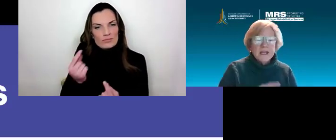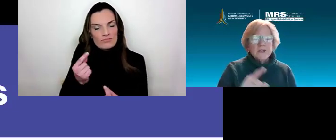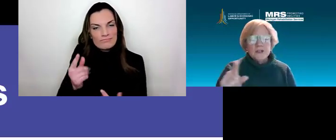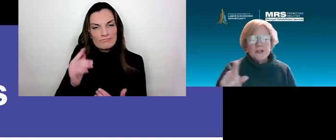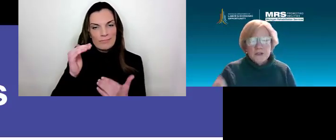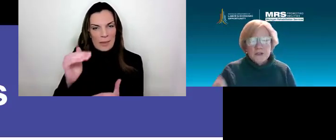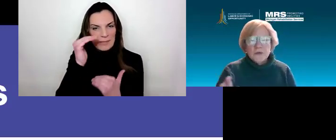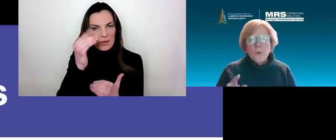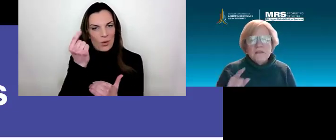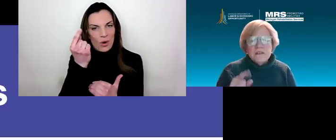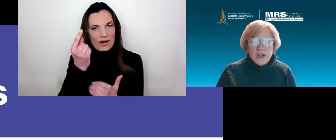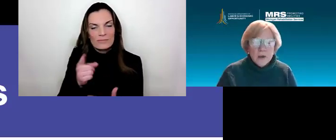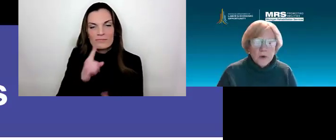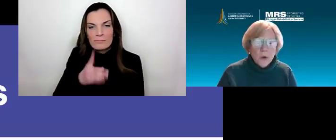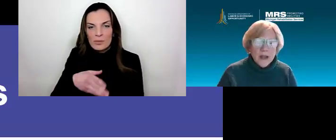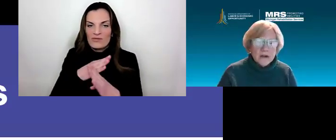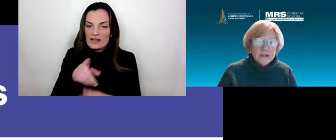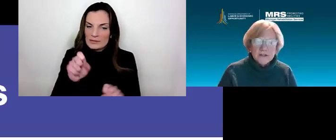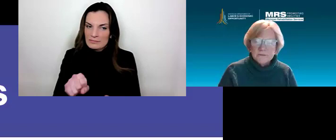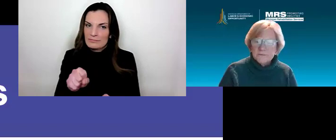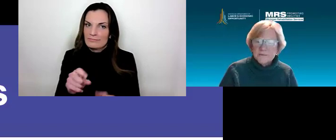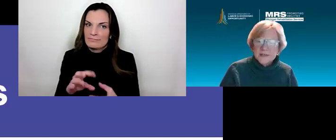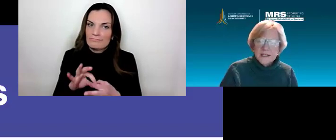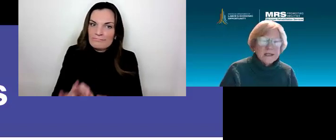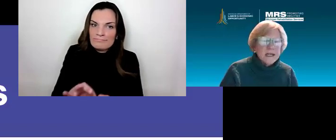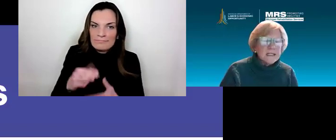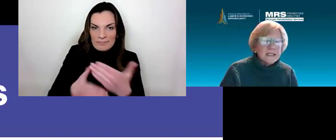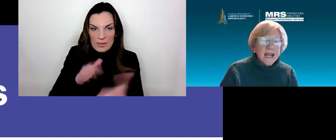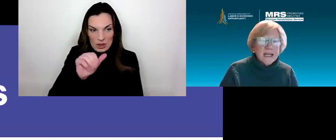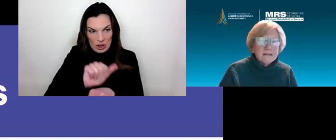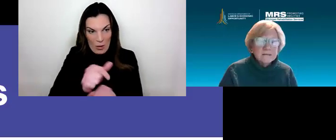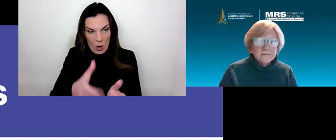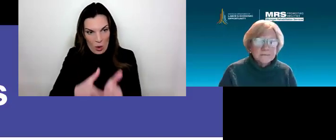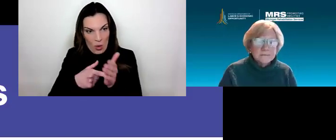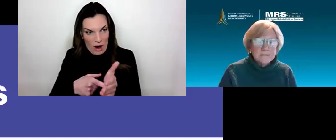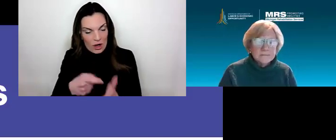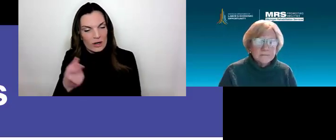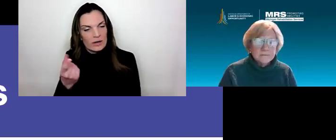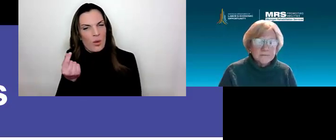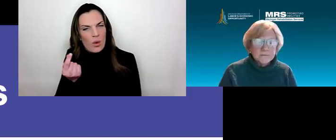ability to do what the job requires. Next slide.